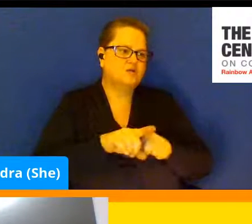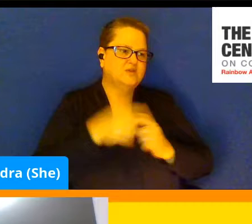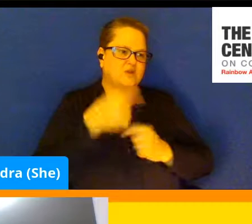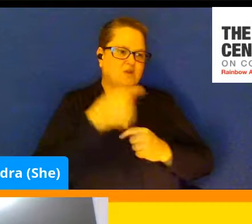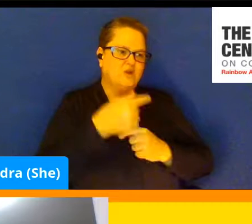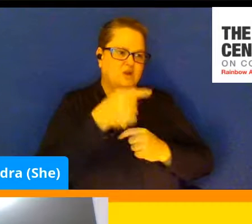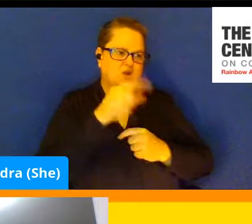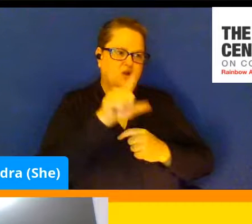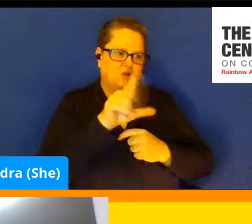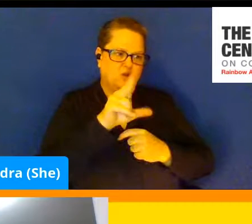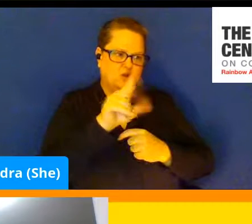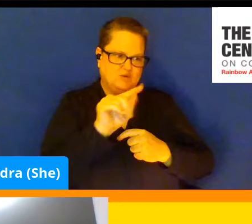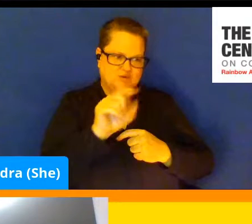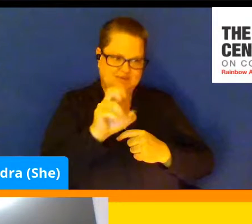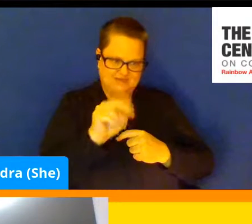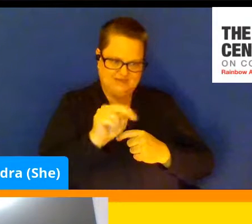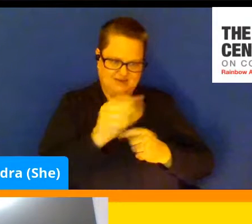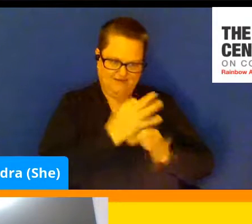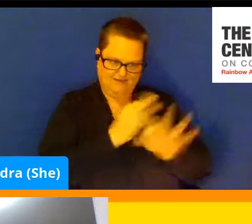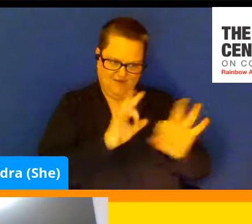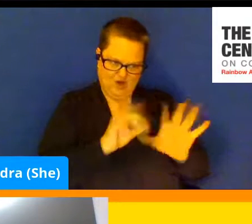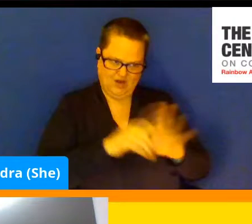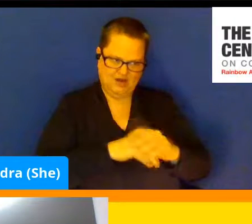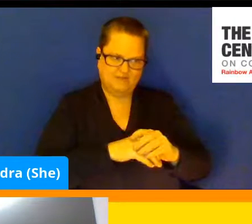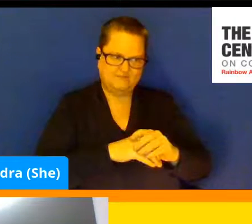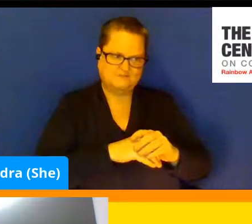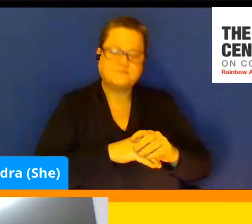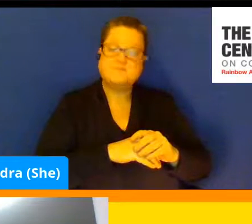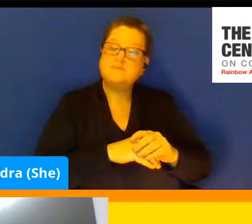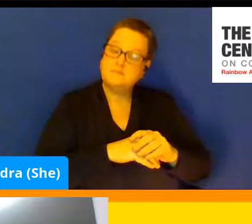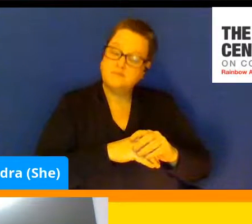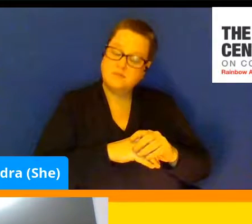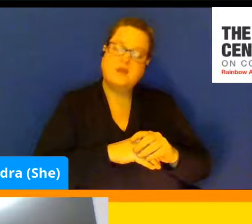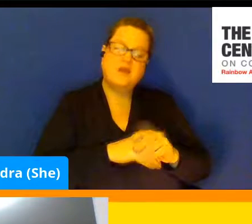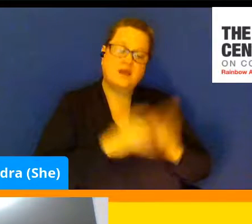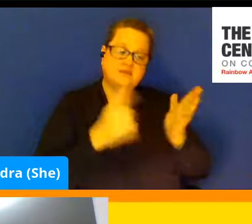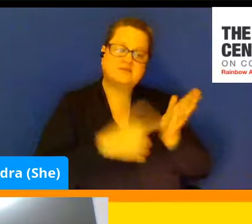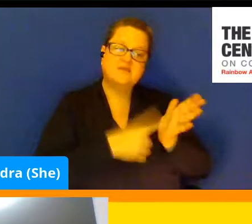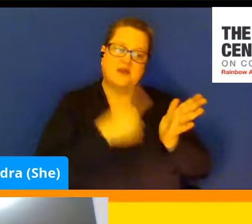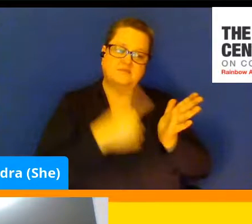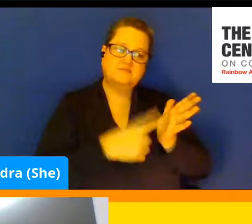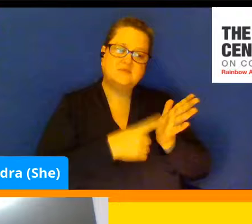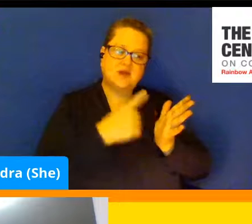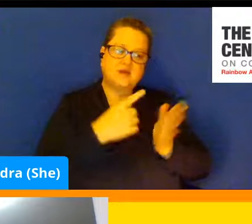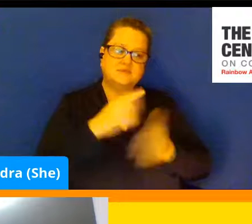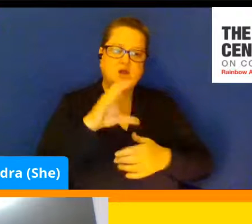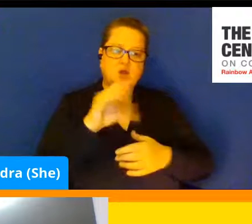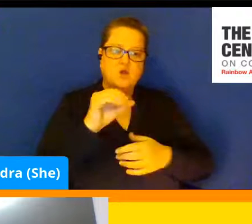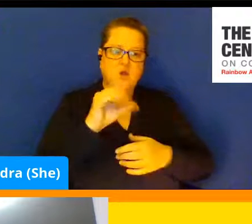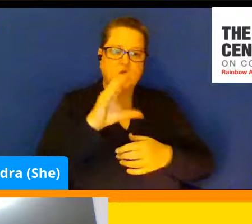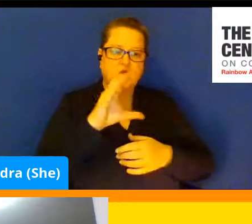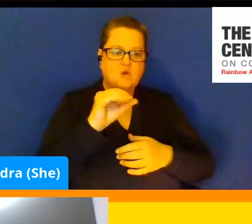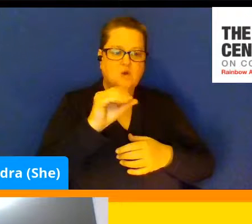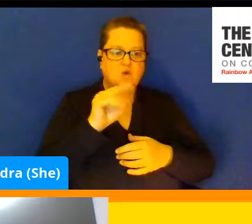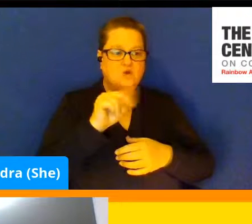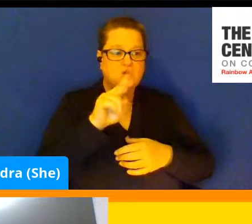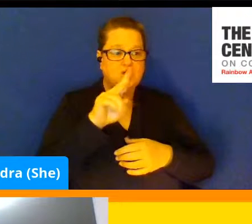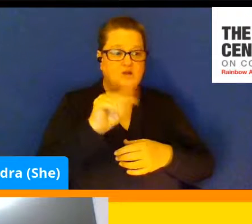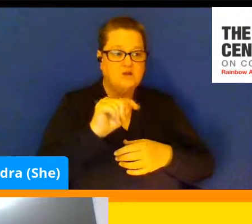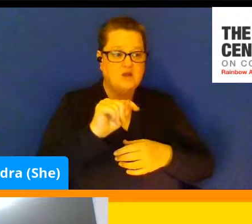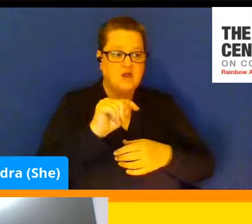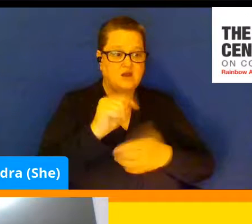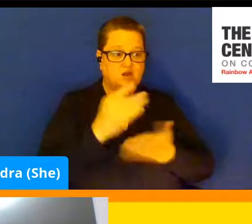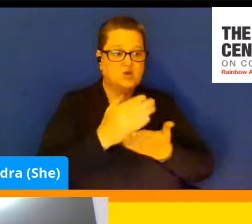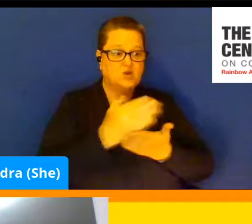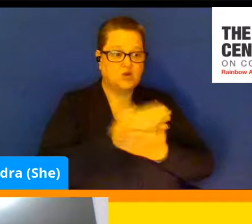Nice. Sometimes coconut cream can work really well for a vegan or dairy-free, lactose